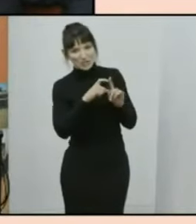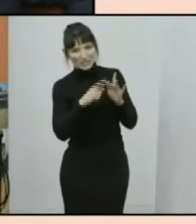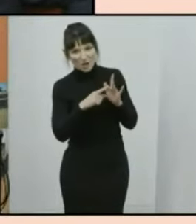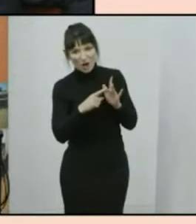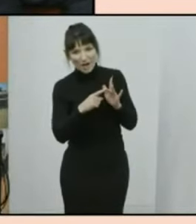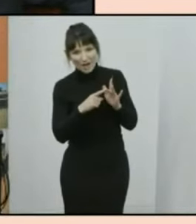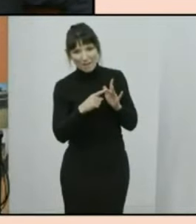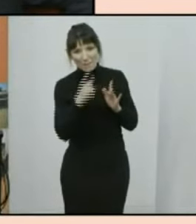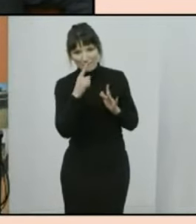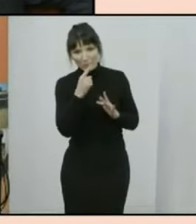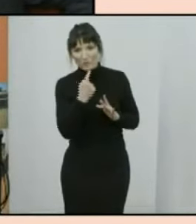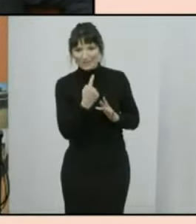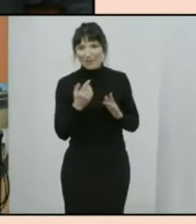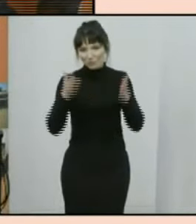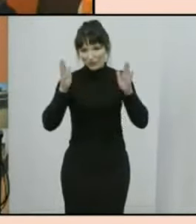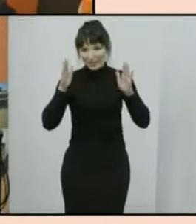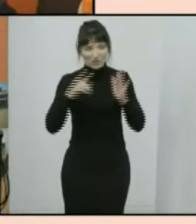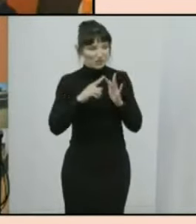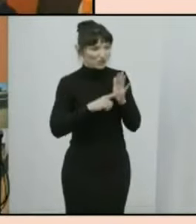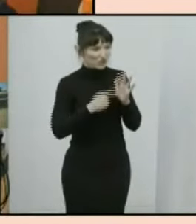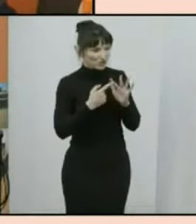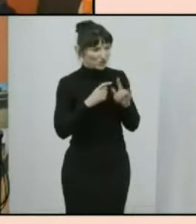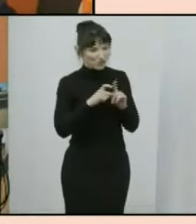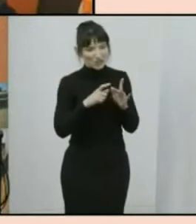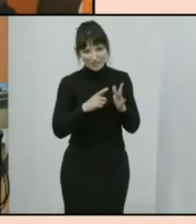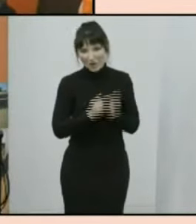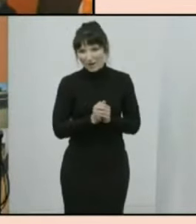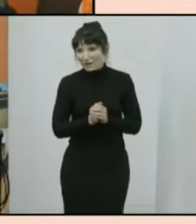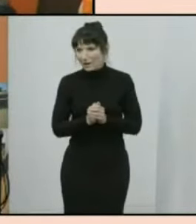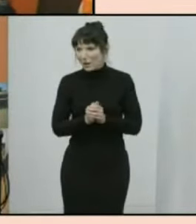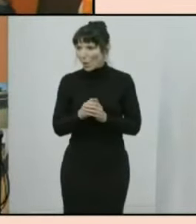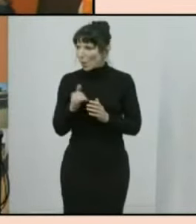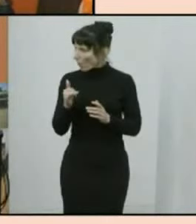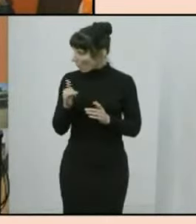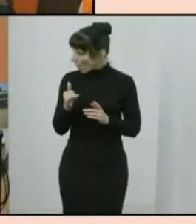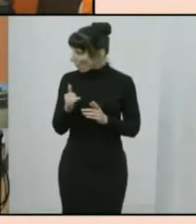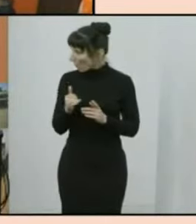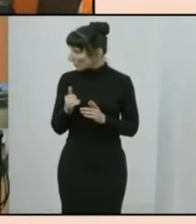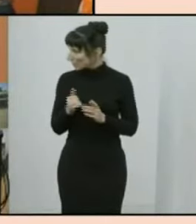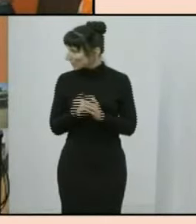and the number of pastor farians has gone down